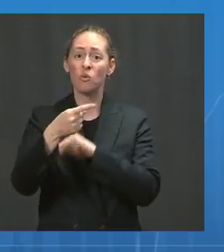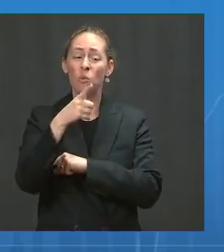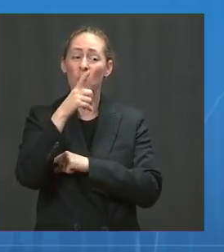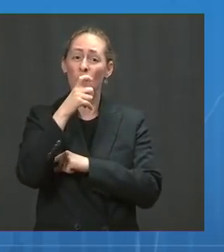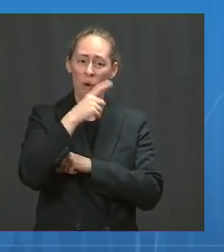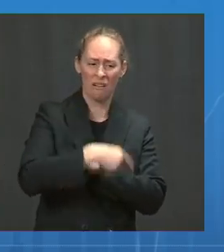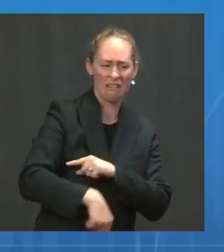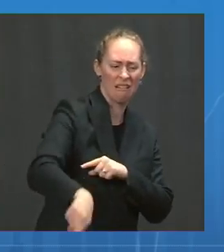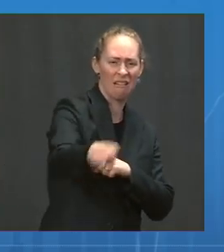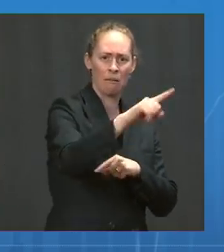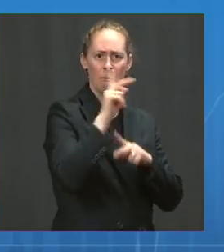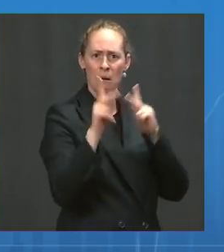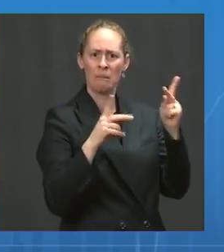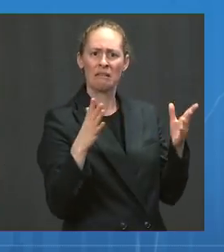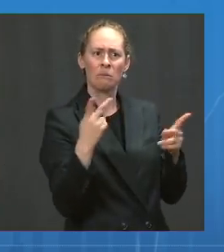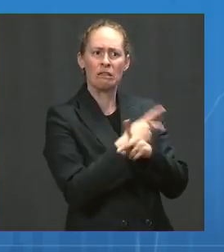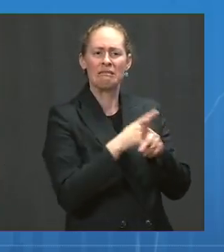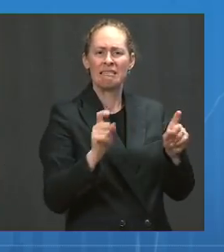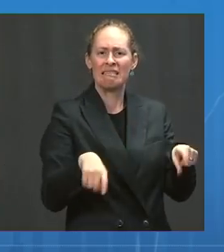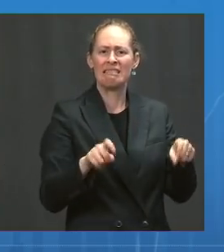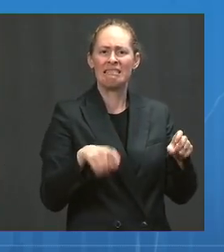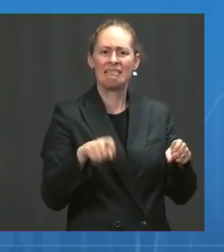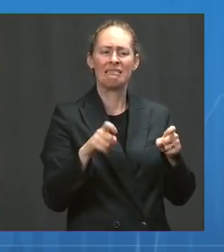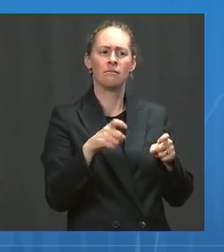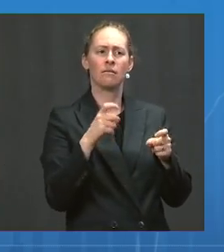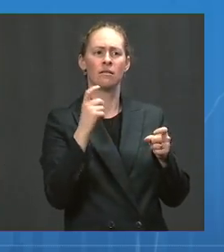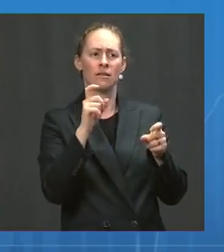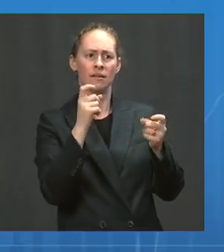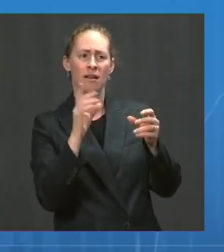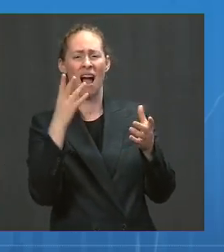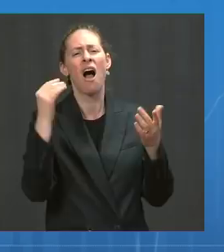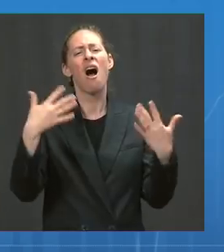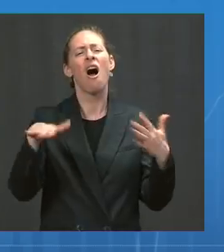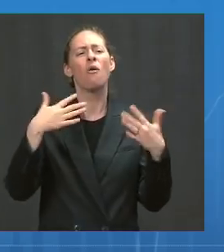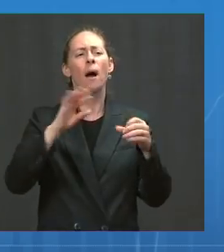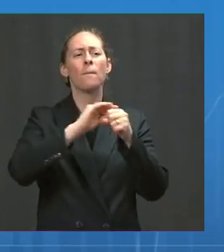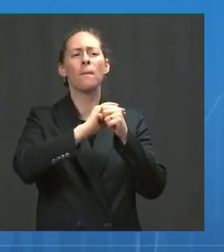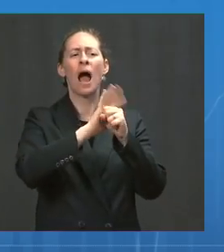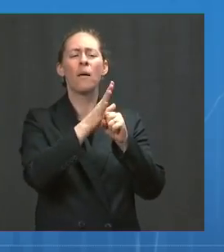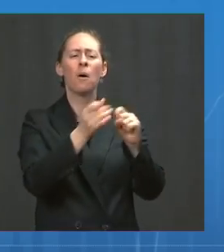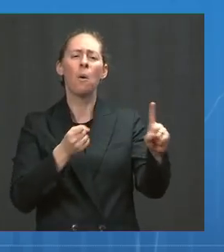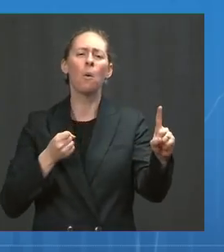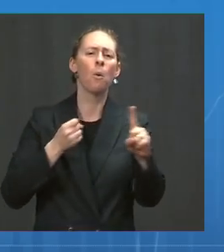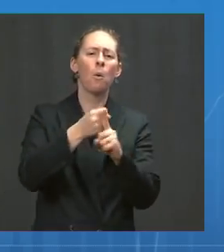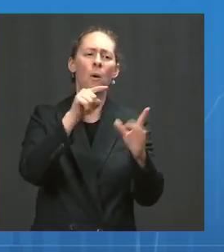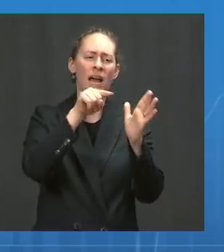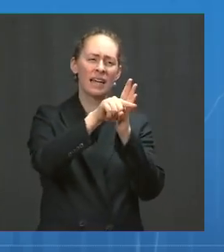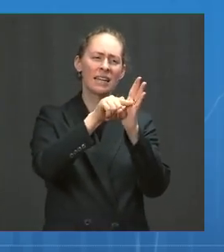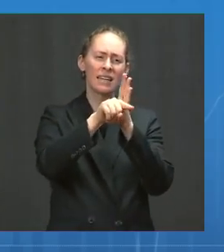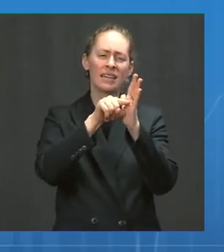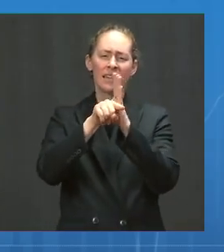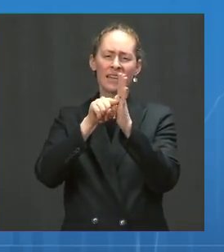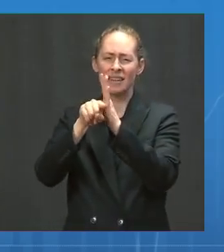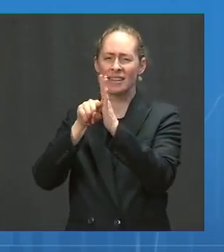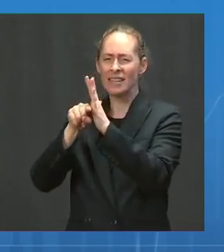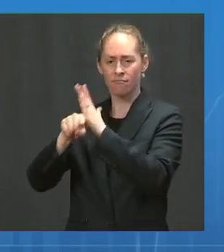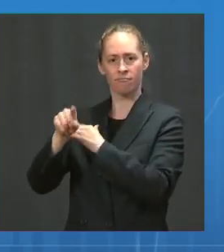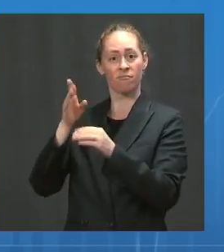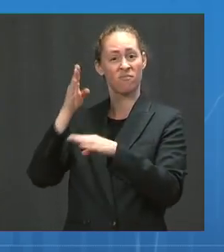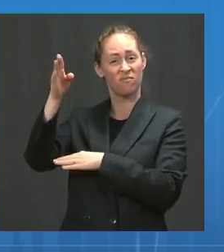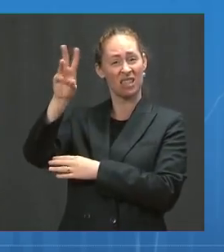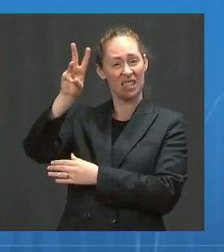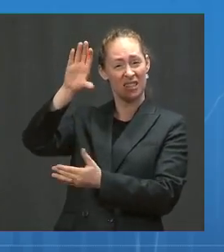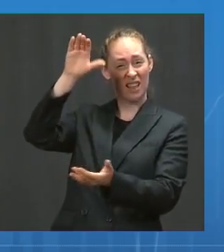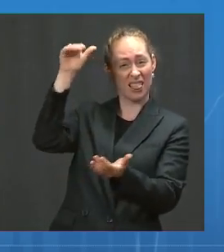furthering a pandemic that has already taken more than 600,000 American lives. We're calling on everyone,